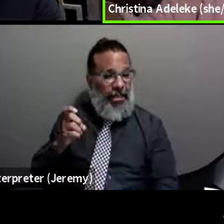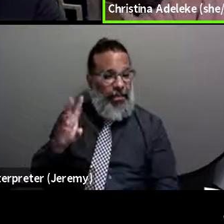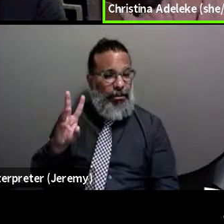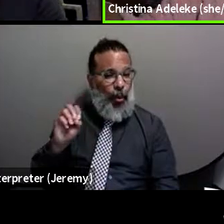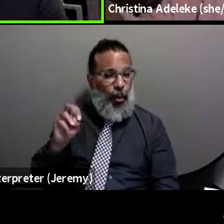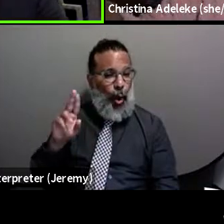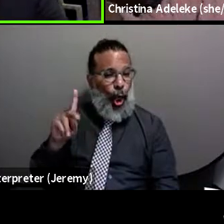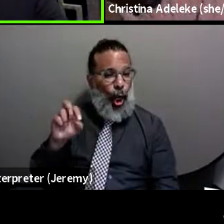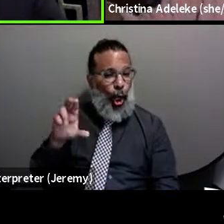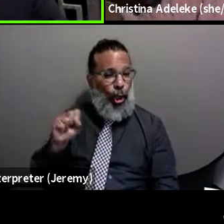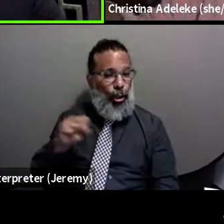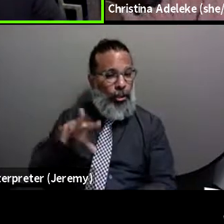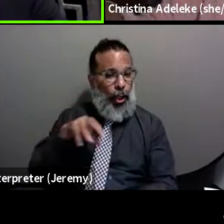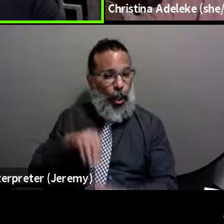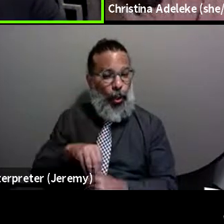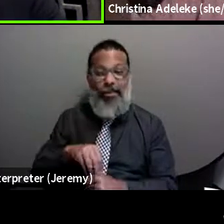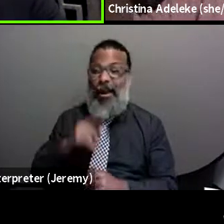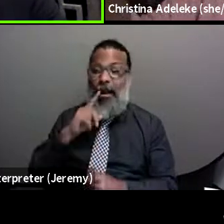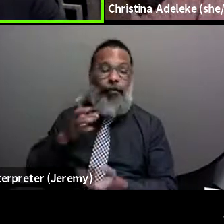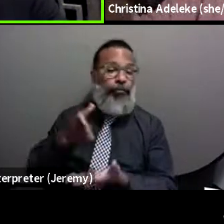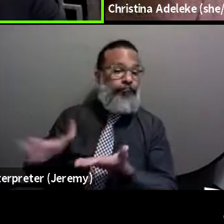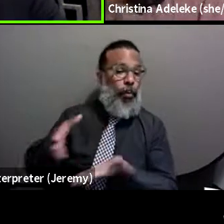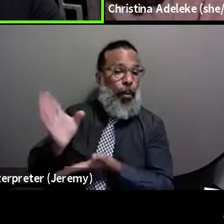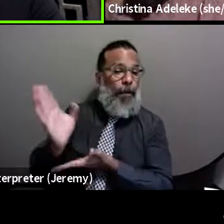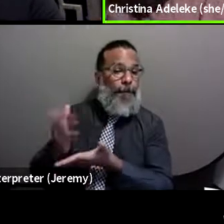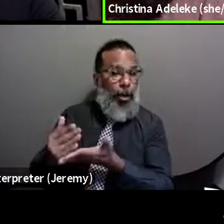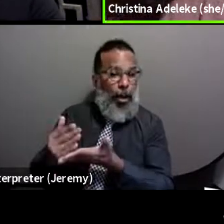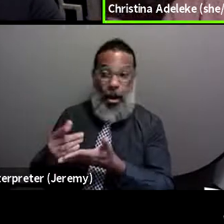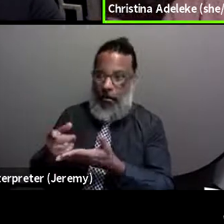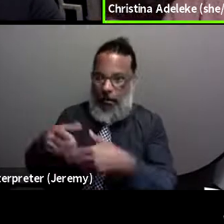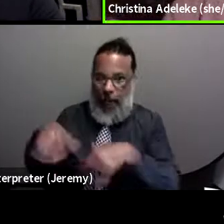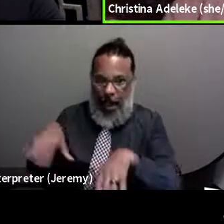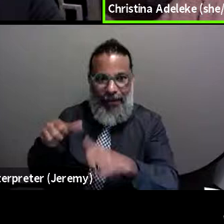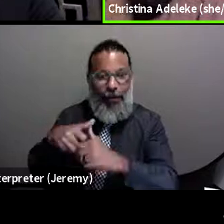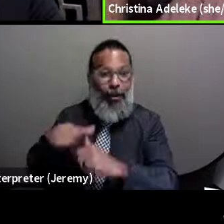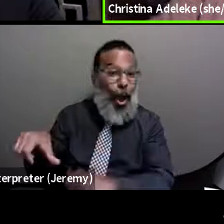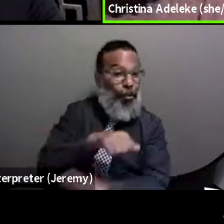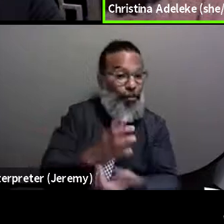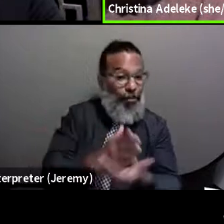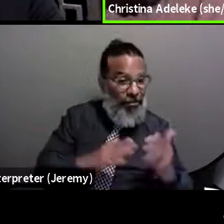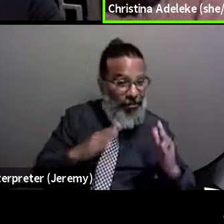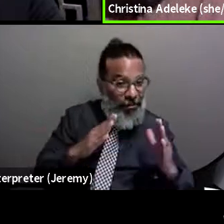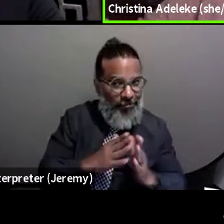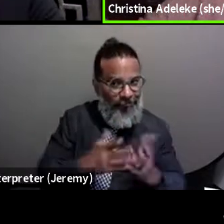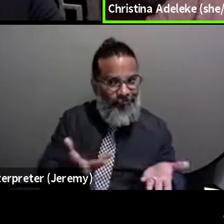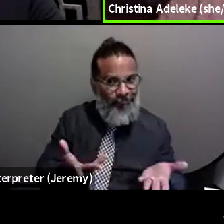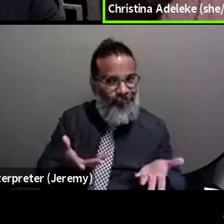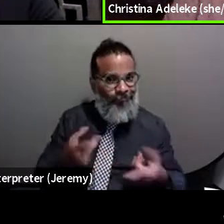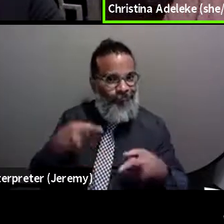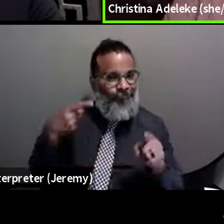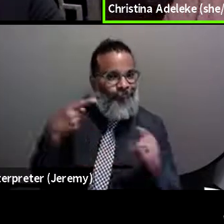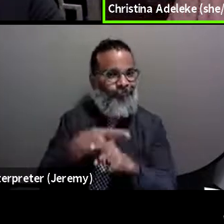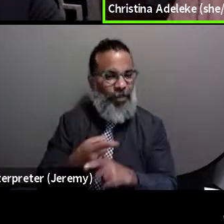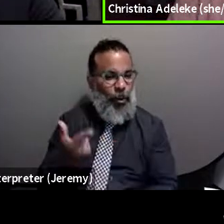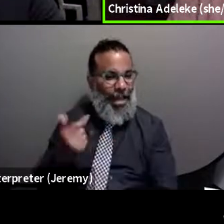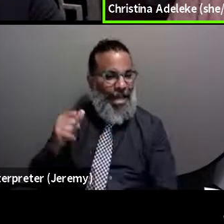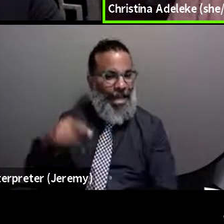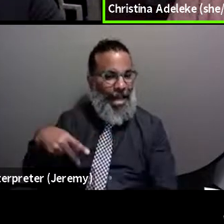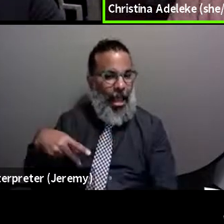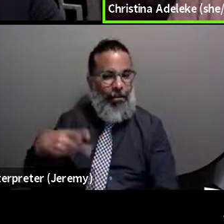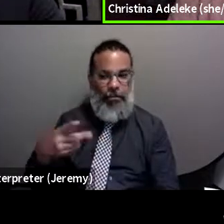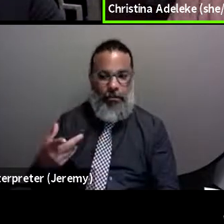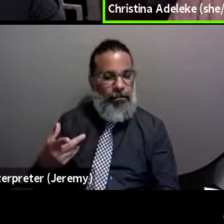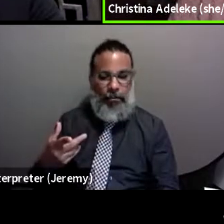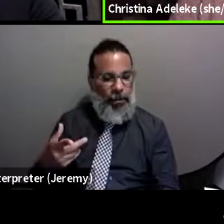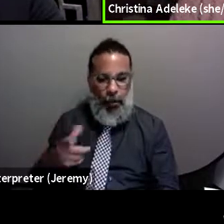a part of the population that is active with other parts of the community, it's like, you're having that gap there. So, I think that if